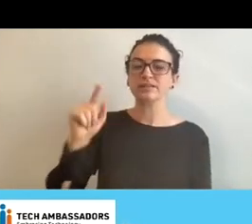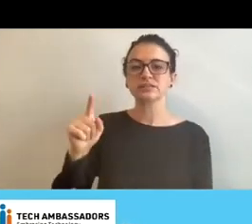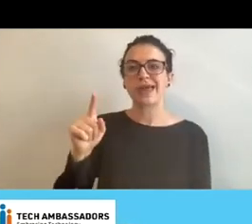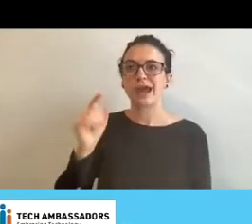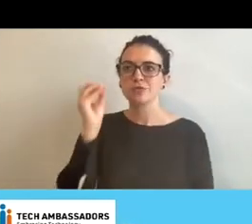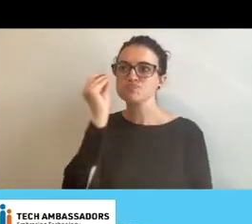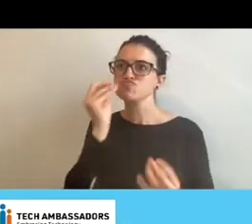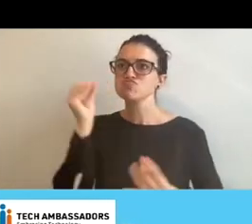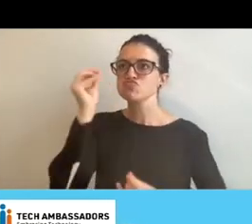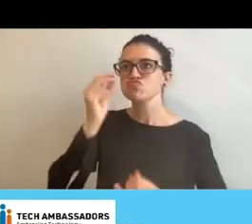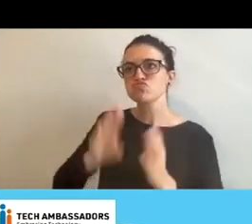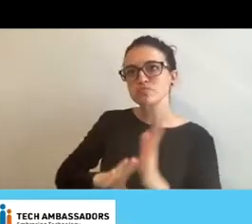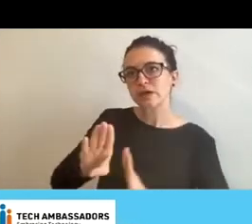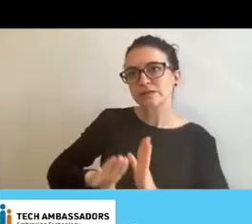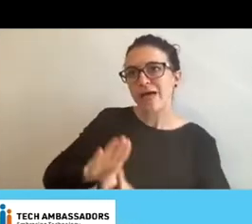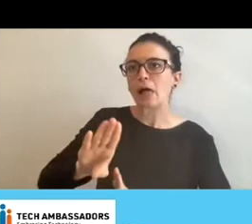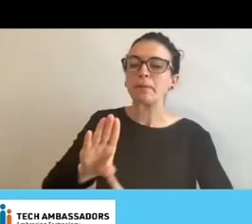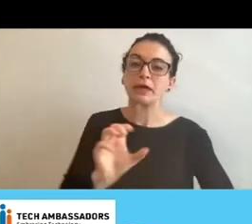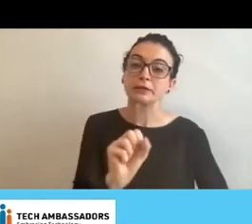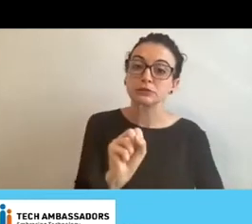new updates, new apps.